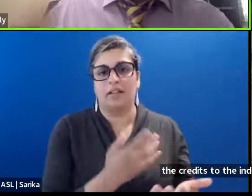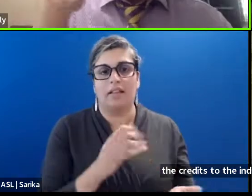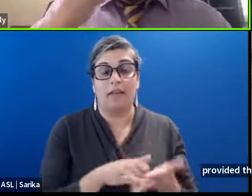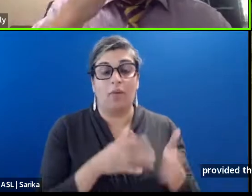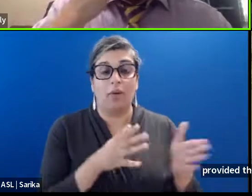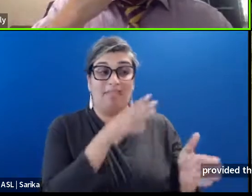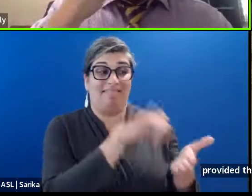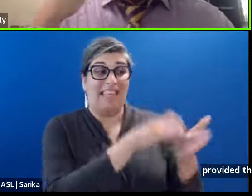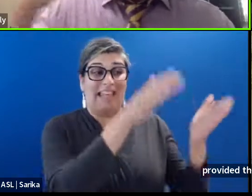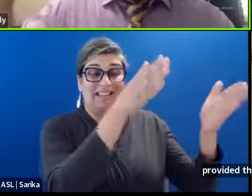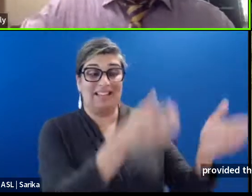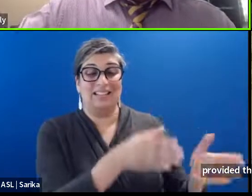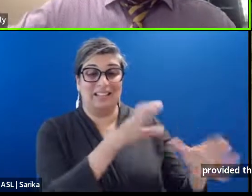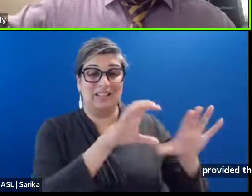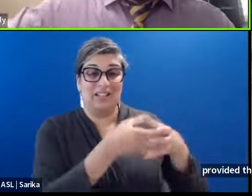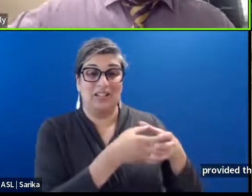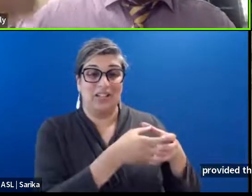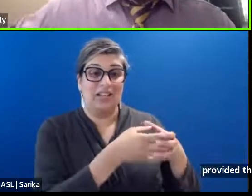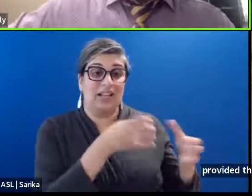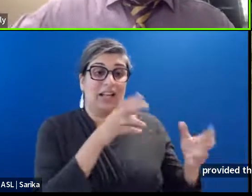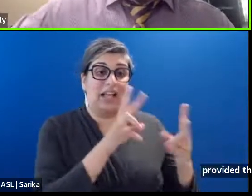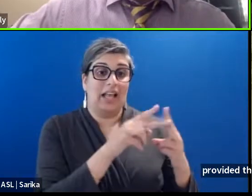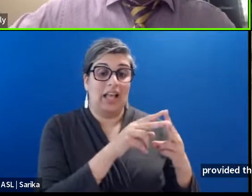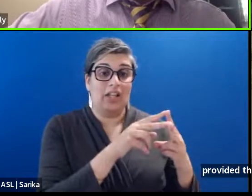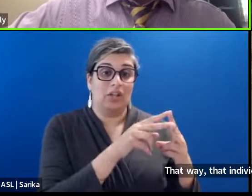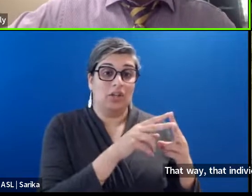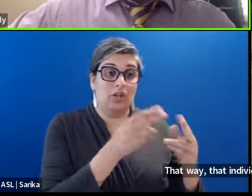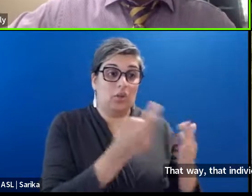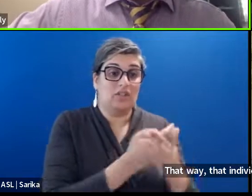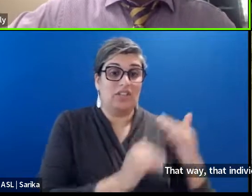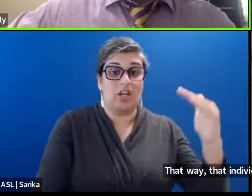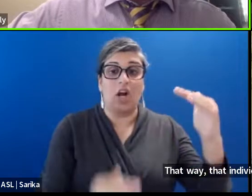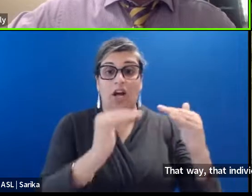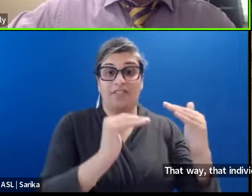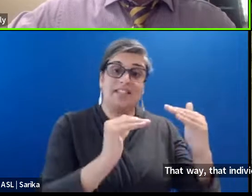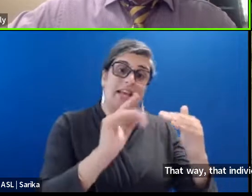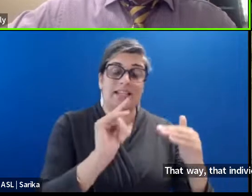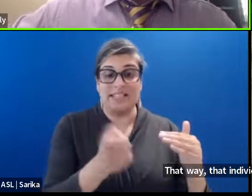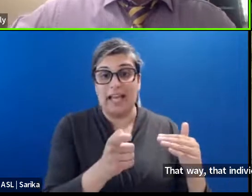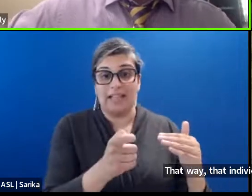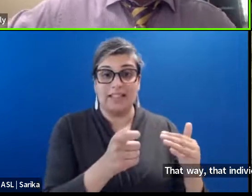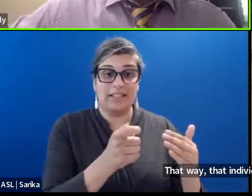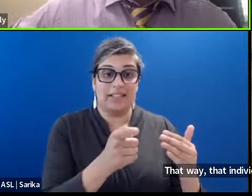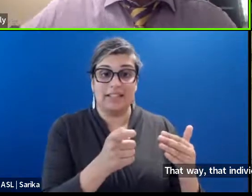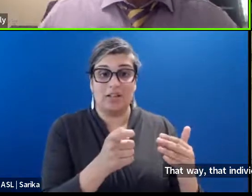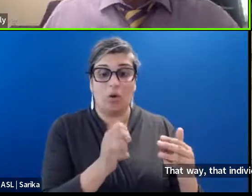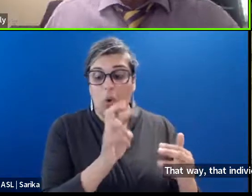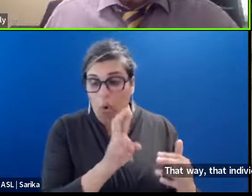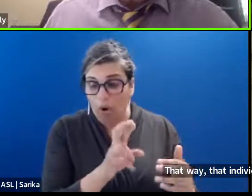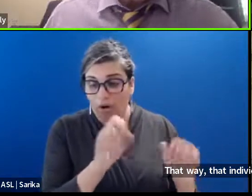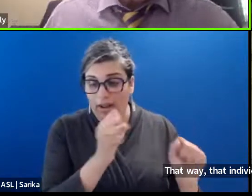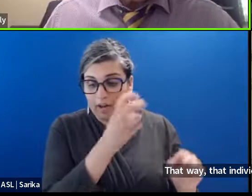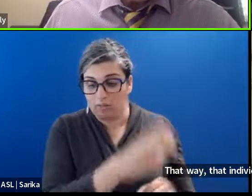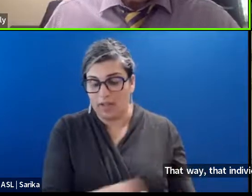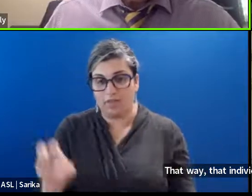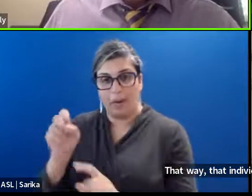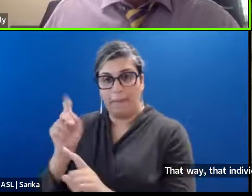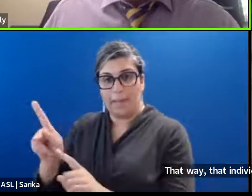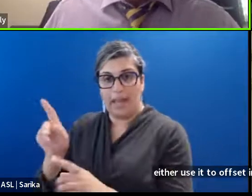individual. That entity. Can either use it. To offset. Income taxes. Dollar for dollar. Or. They can transfer it.